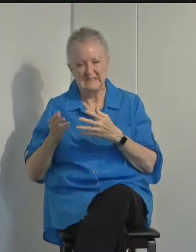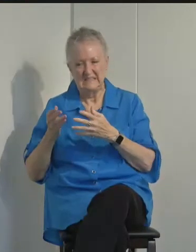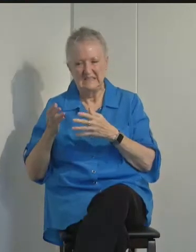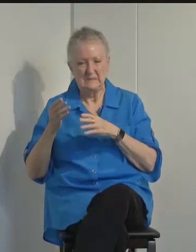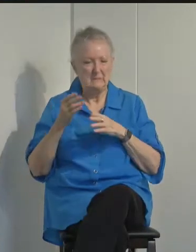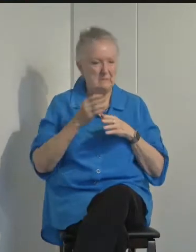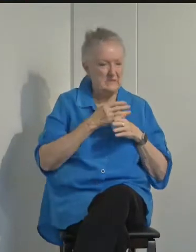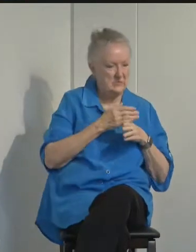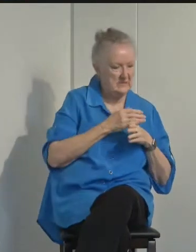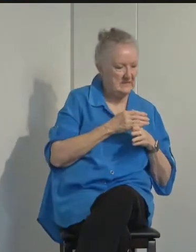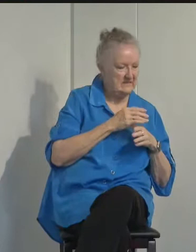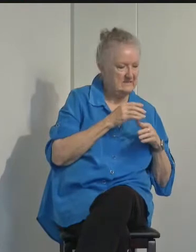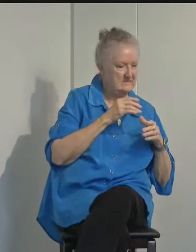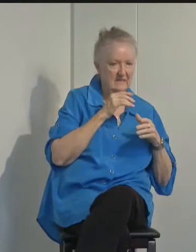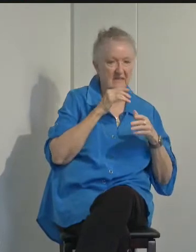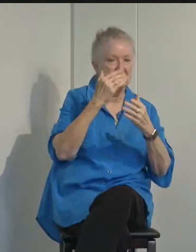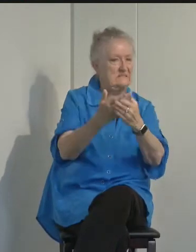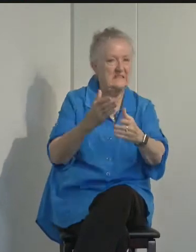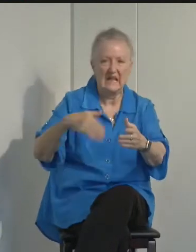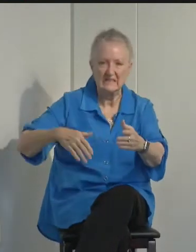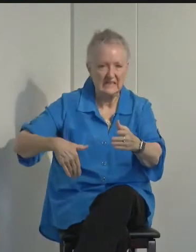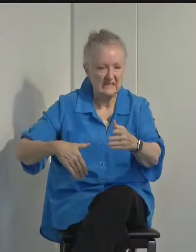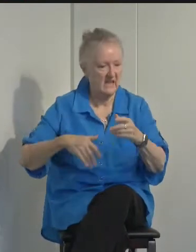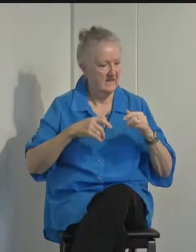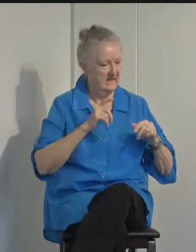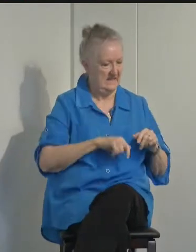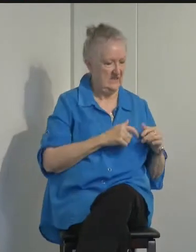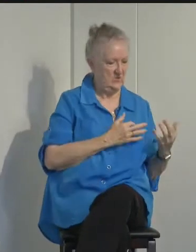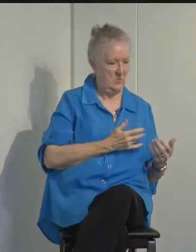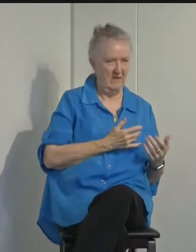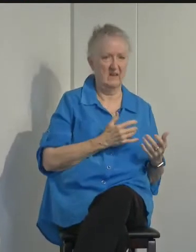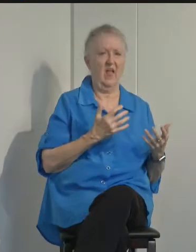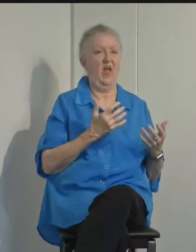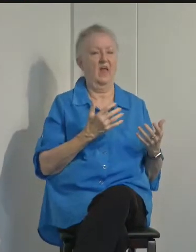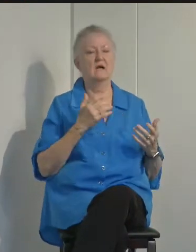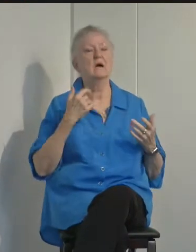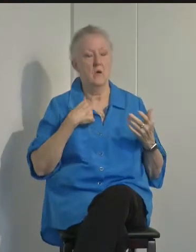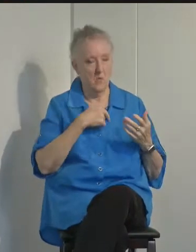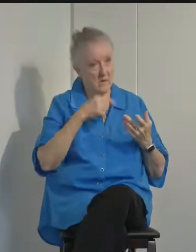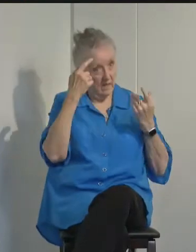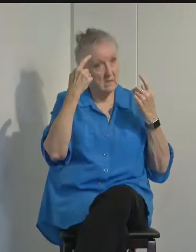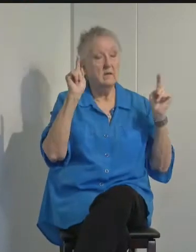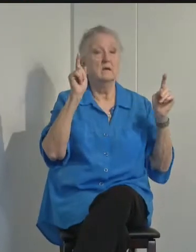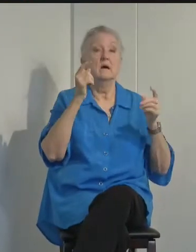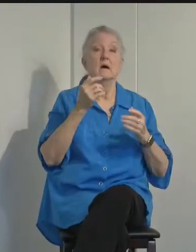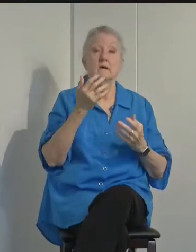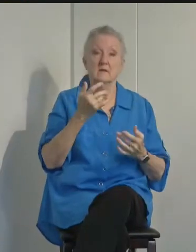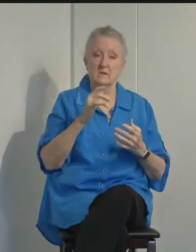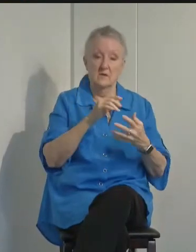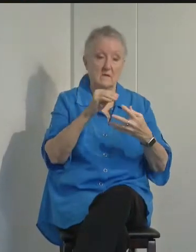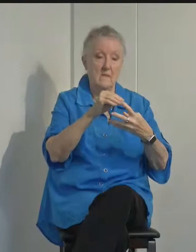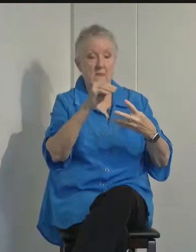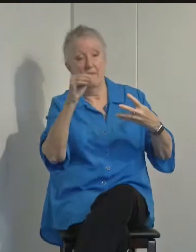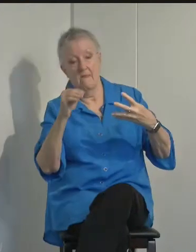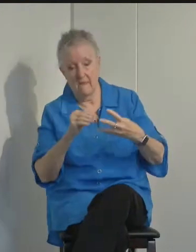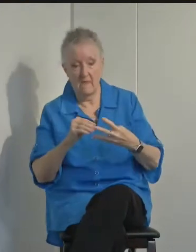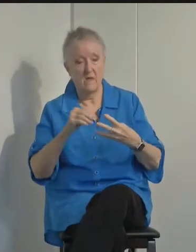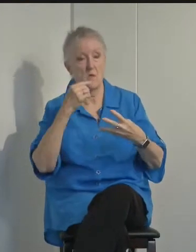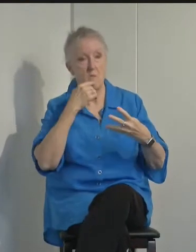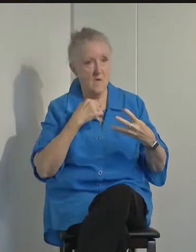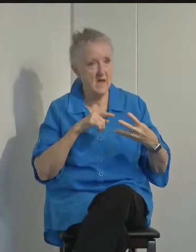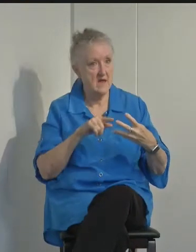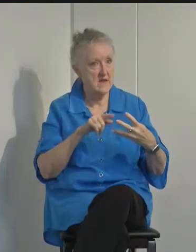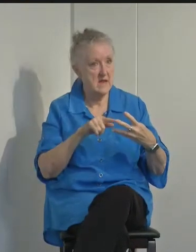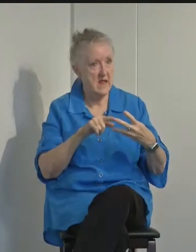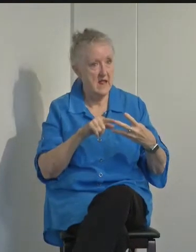and needing to wait. We've made it with the collective hard work of our community to the red tier. The tangible